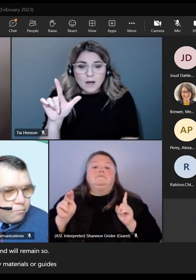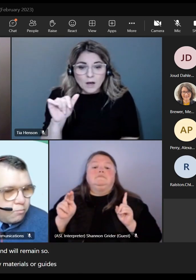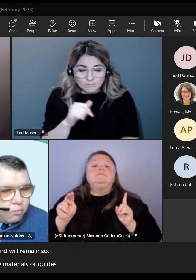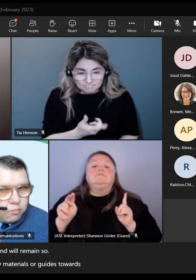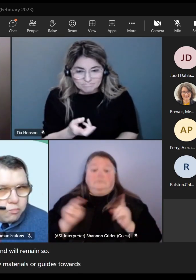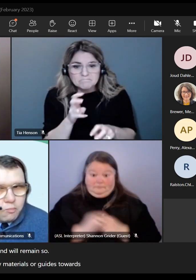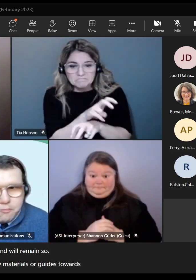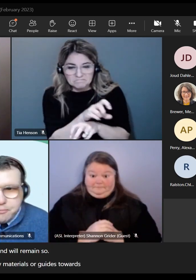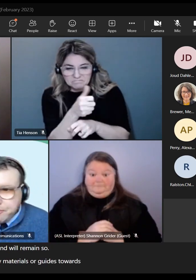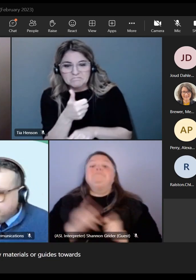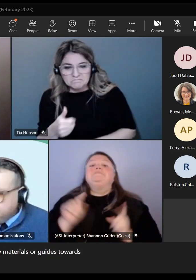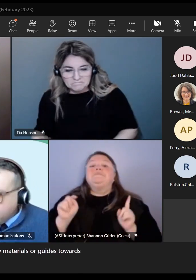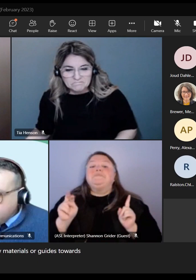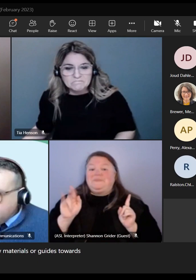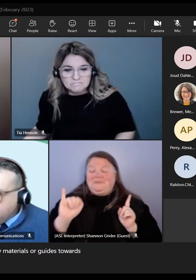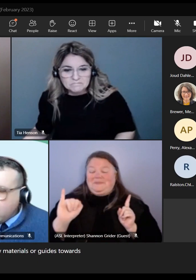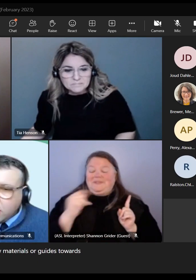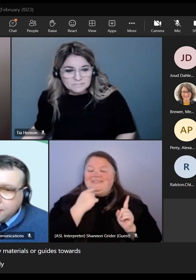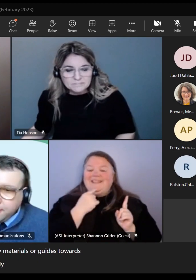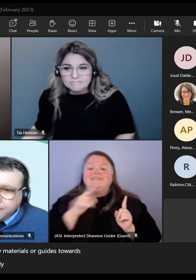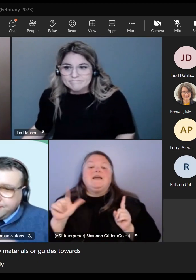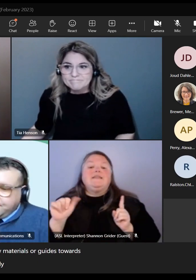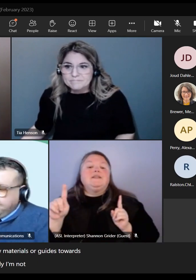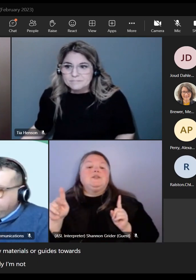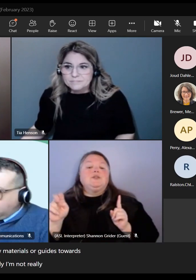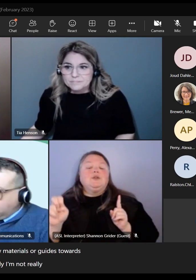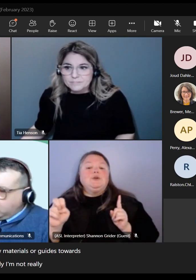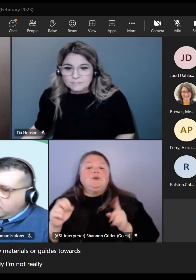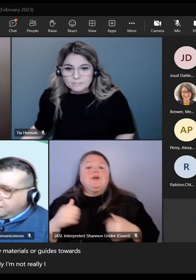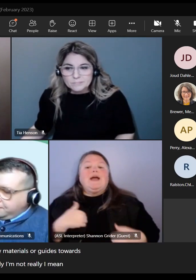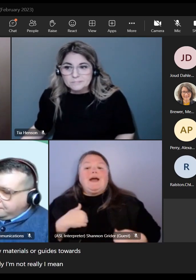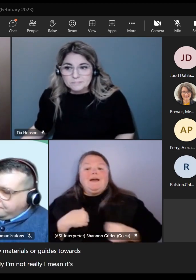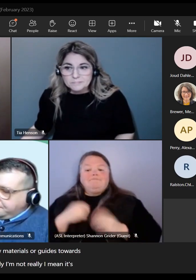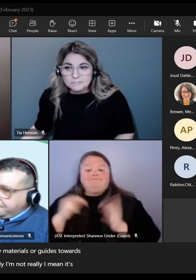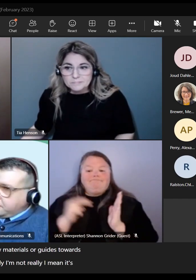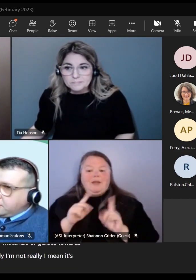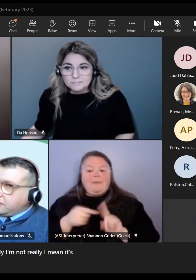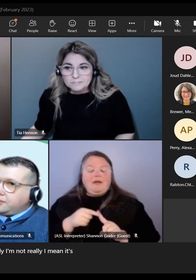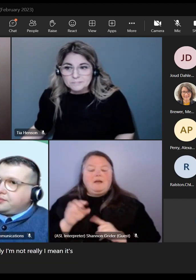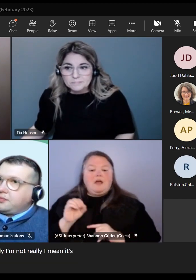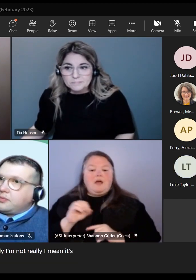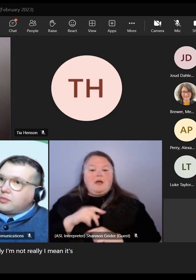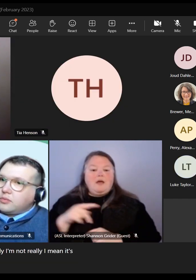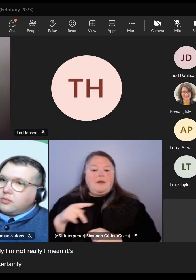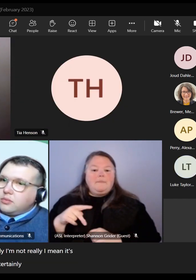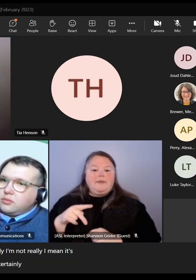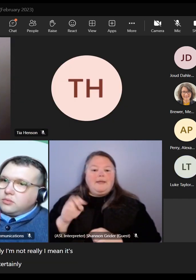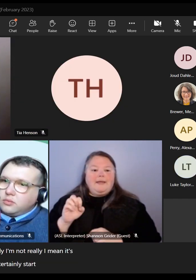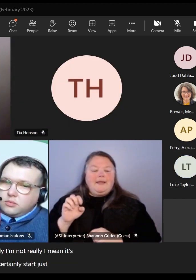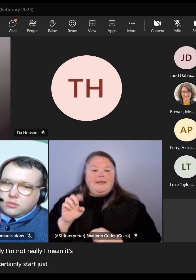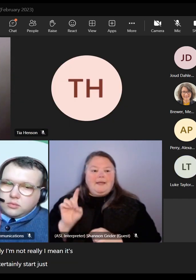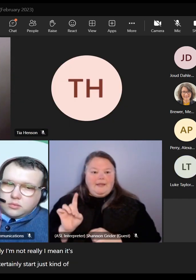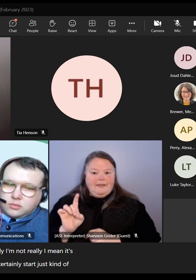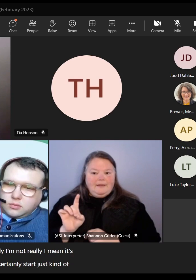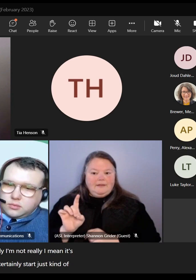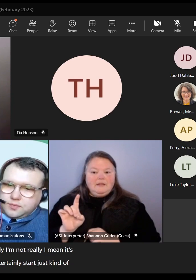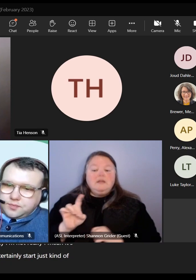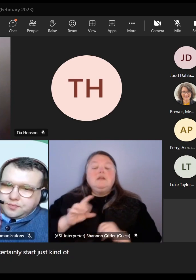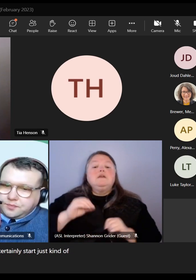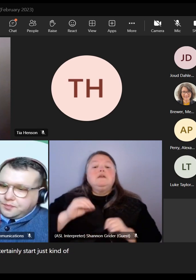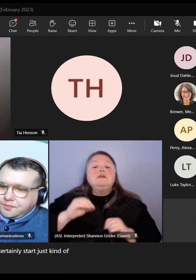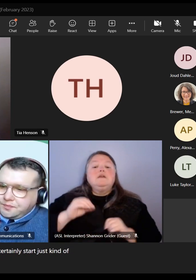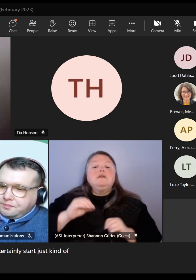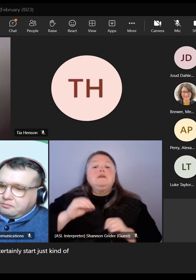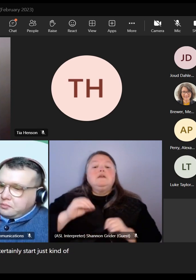or guides towards writing an op-ed and and really not really i mean it's really just you know you can certainly start just kind of collecting your